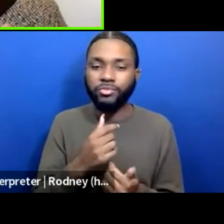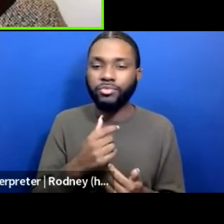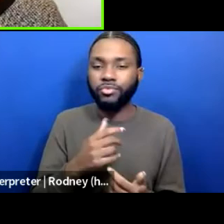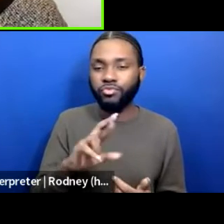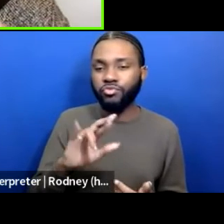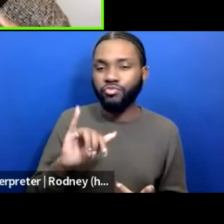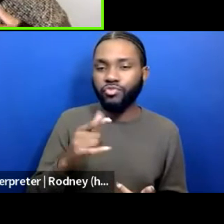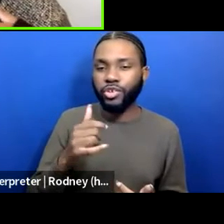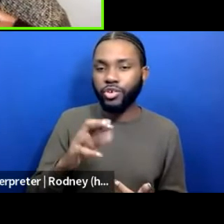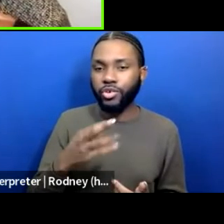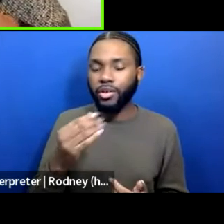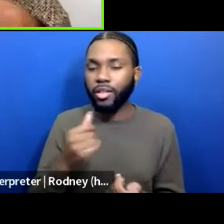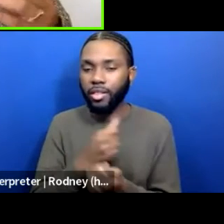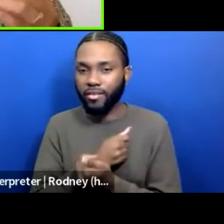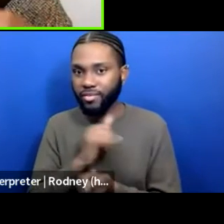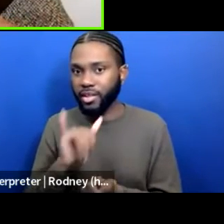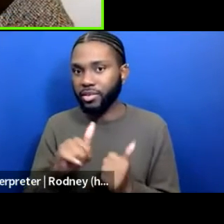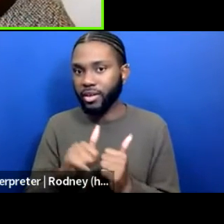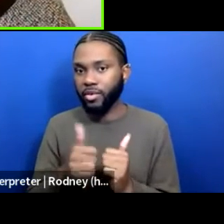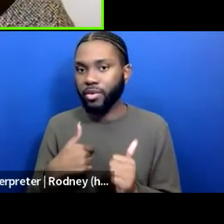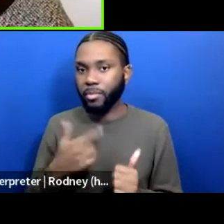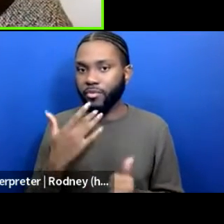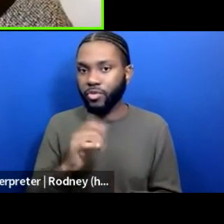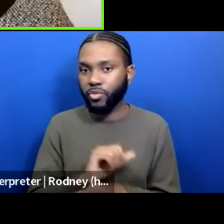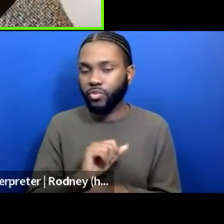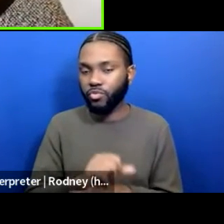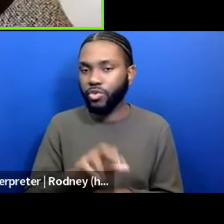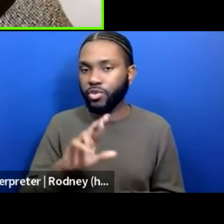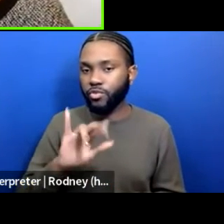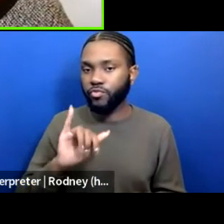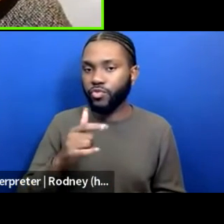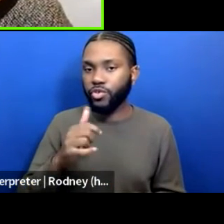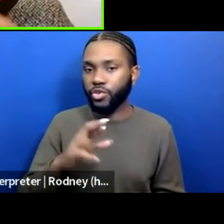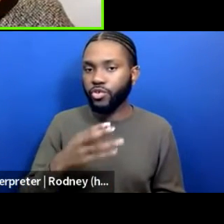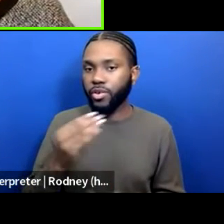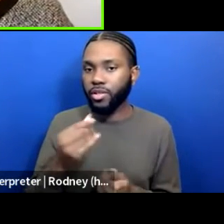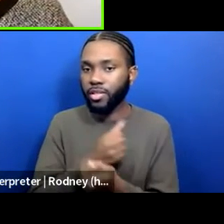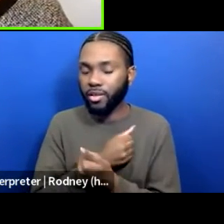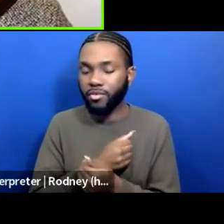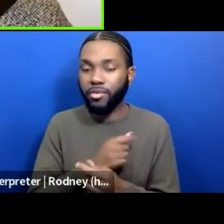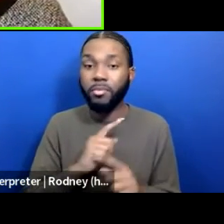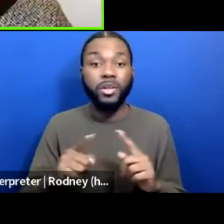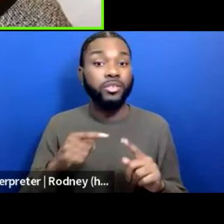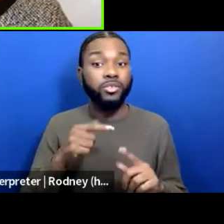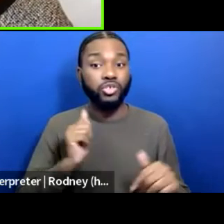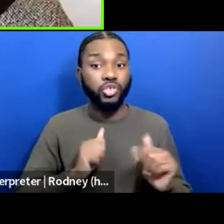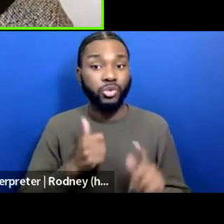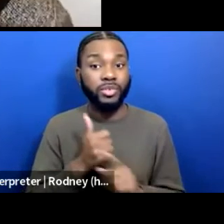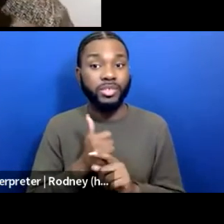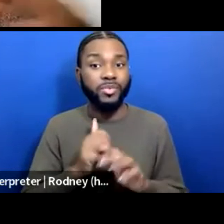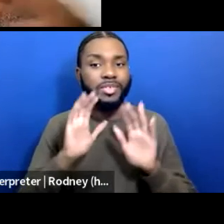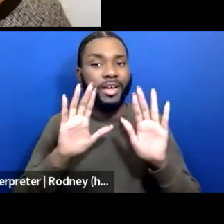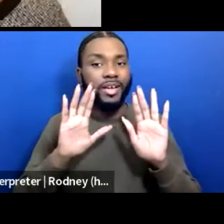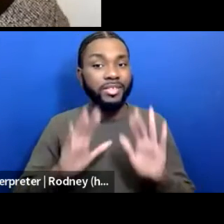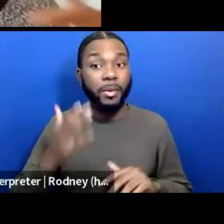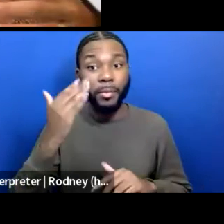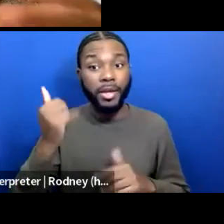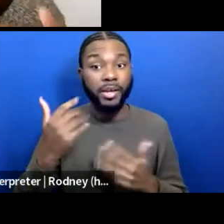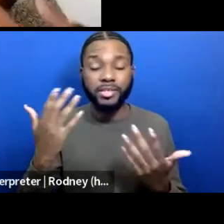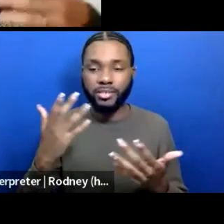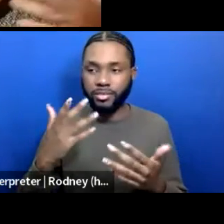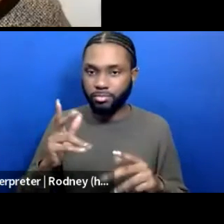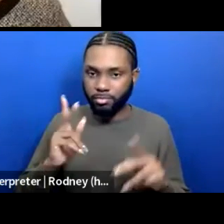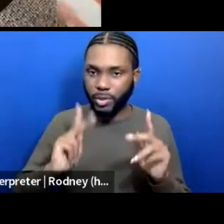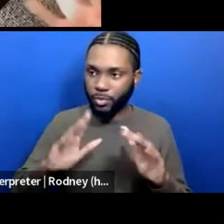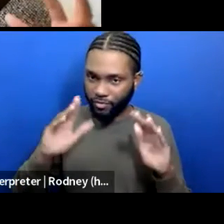work is rigor and love. The show was excellent because equity was centered. Yes. People were excellent.